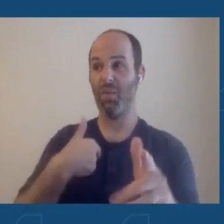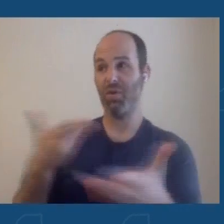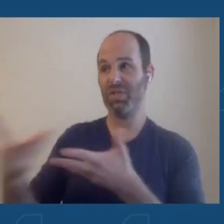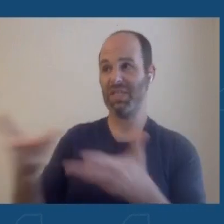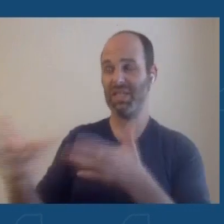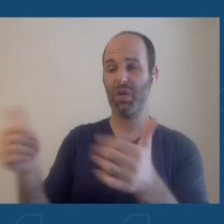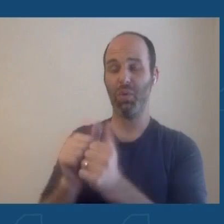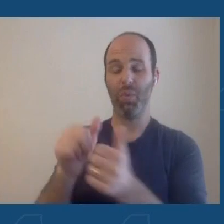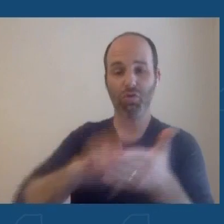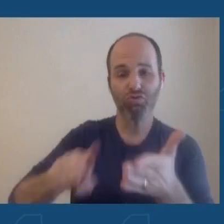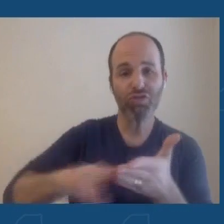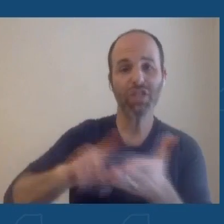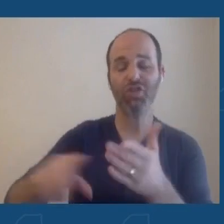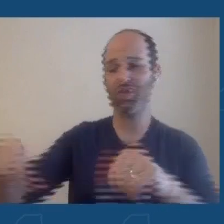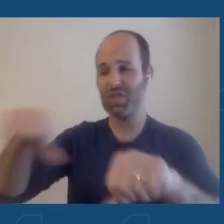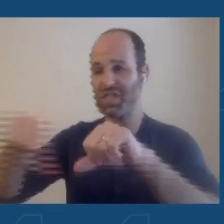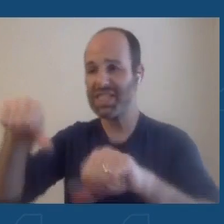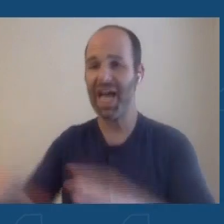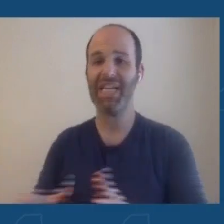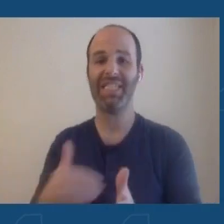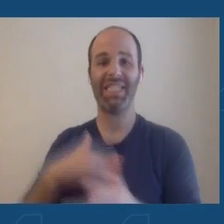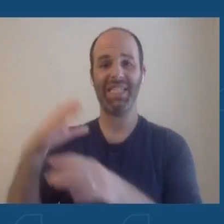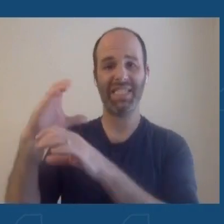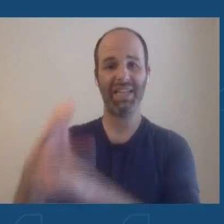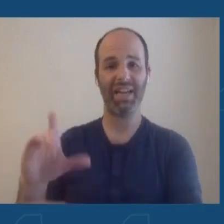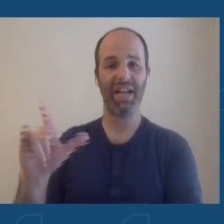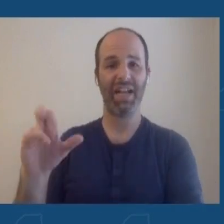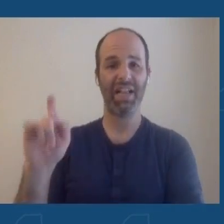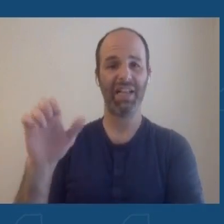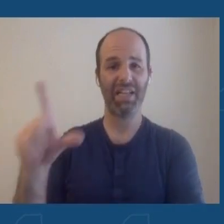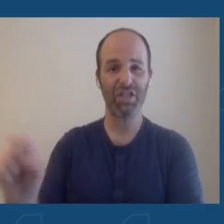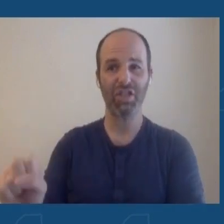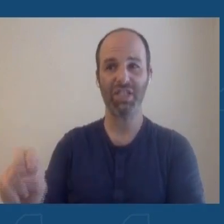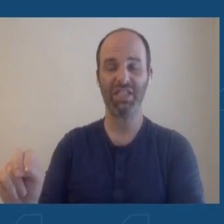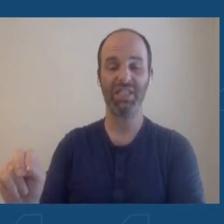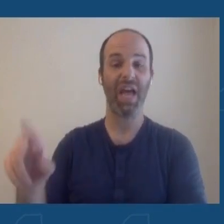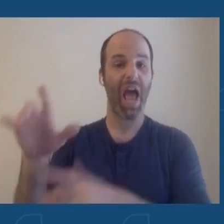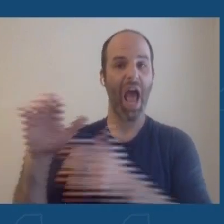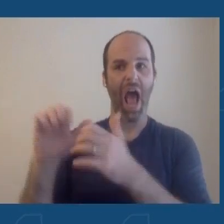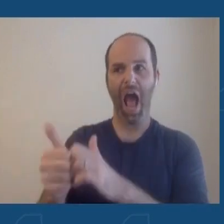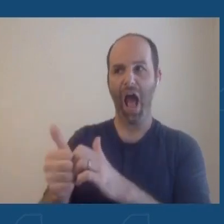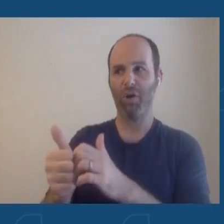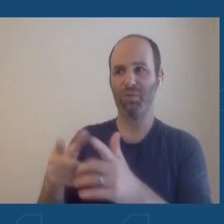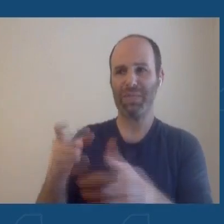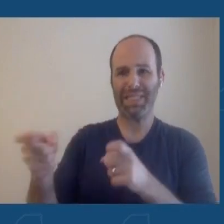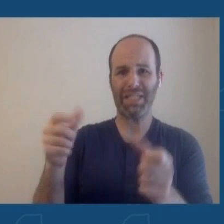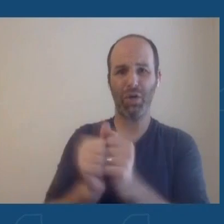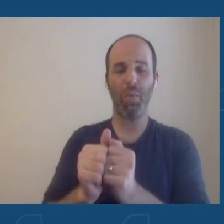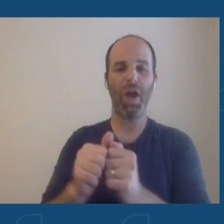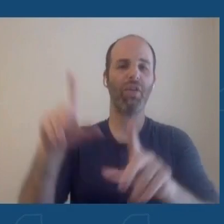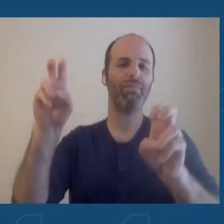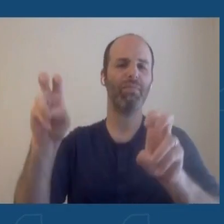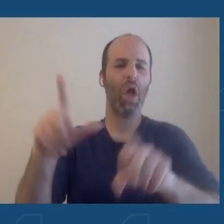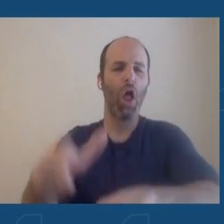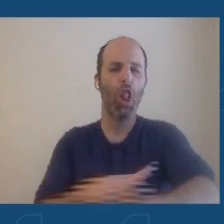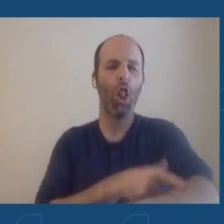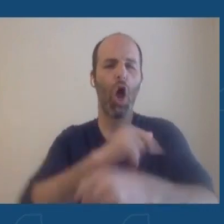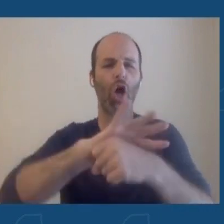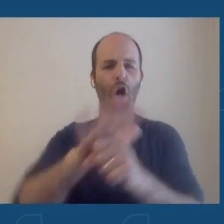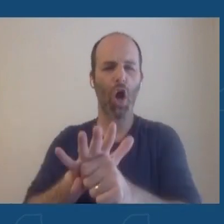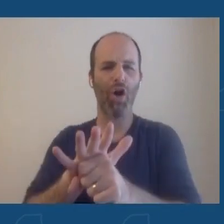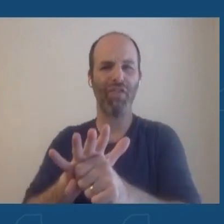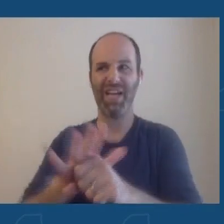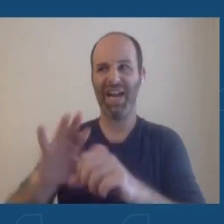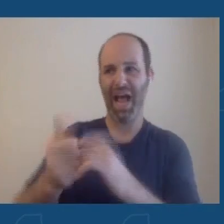and scientists and how we deal with long COVID and help advance research toward a treatment. And just to have people take this